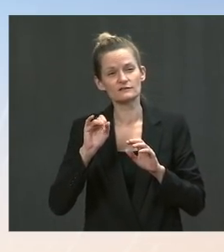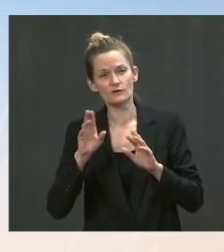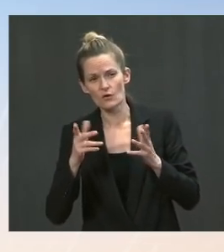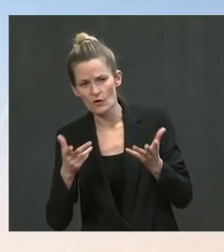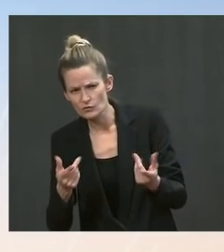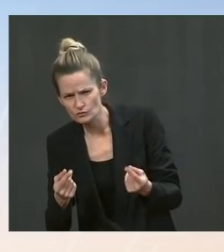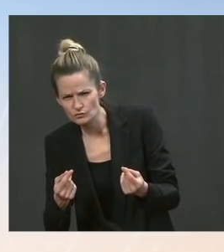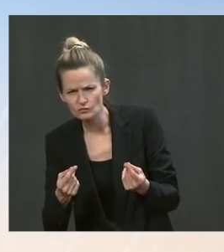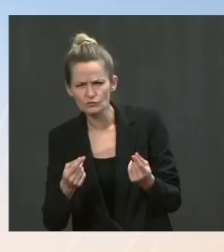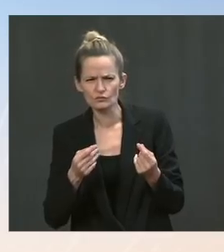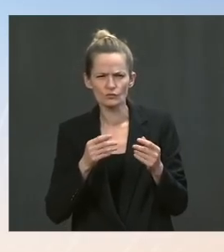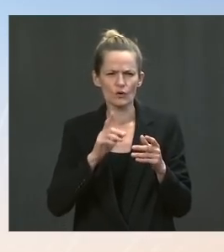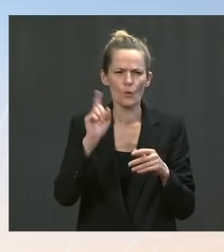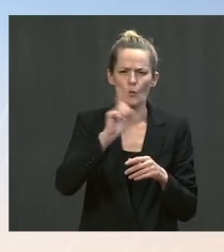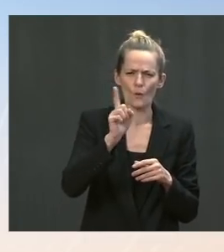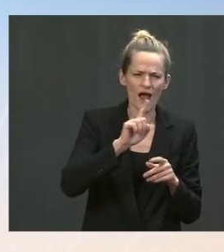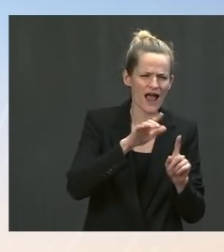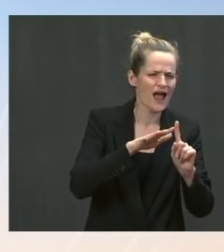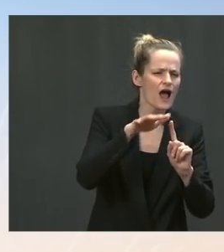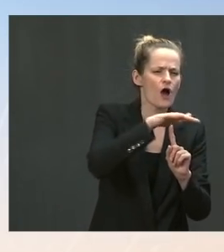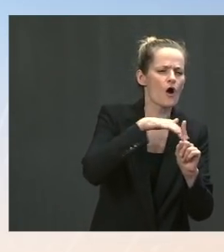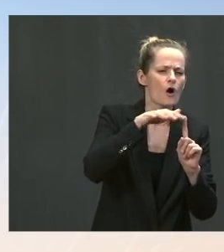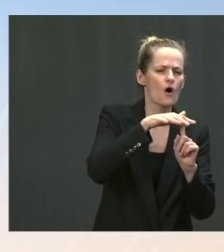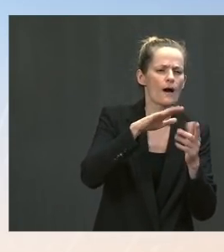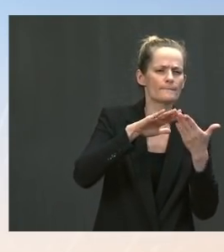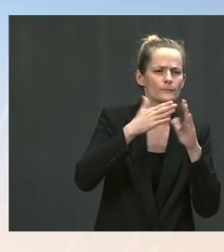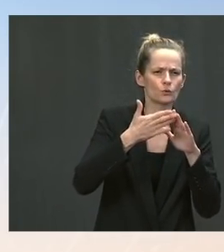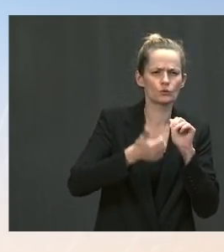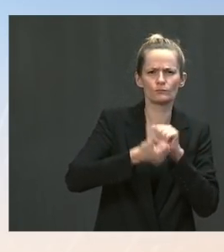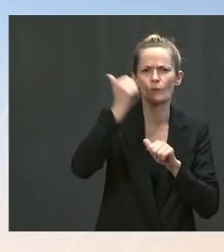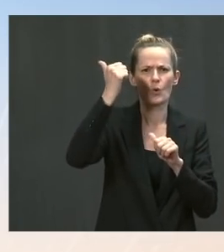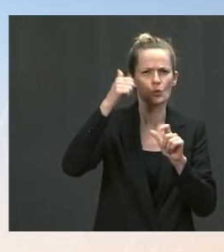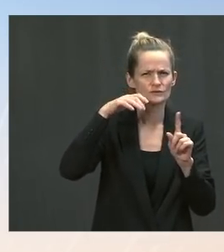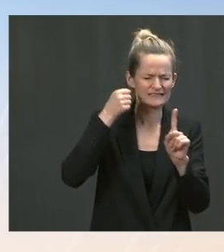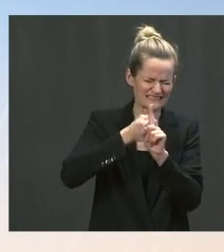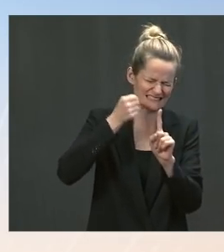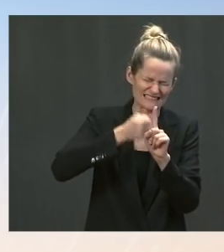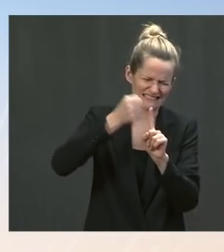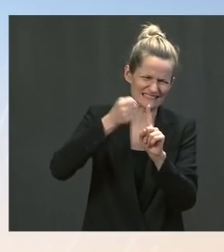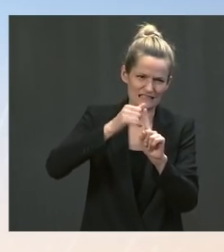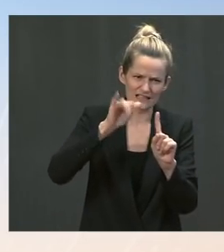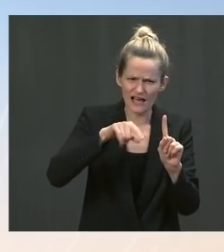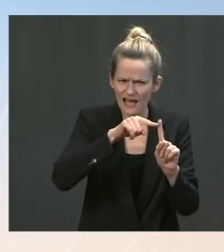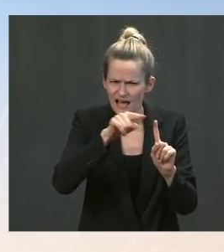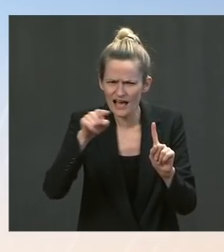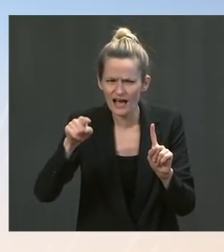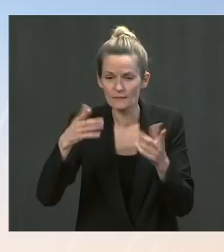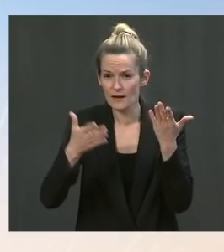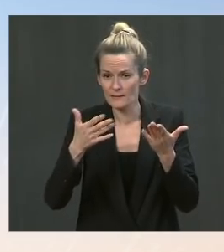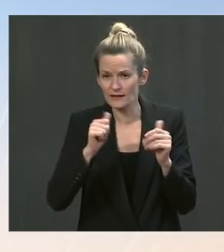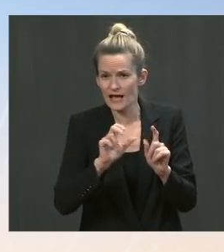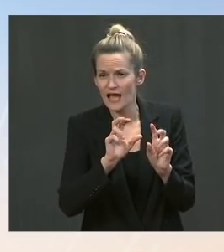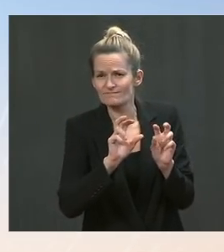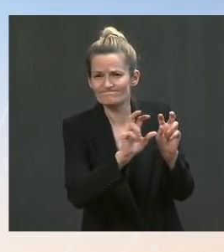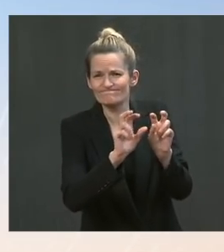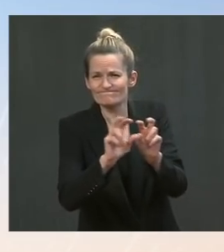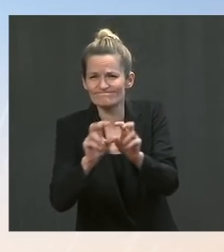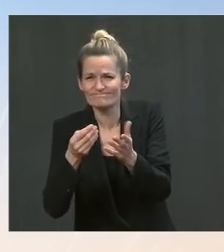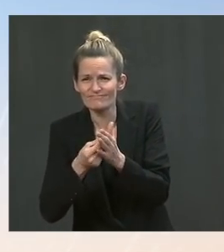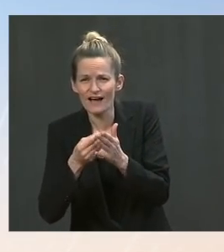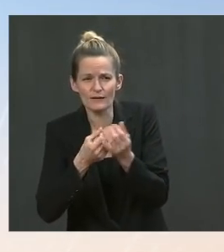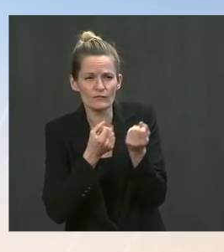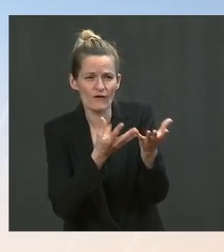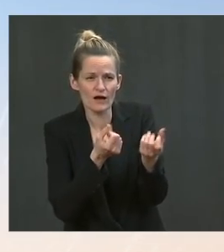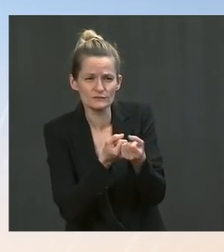short-term extension. Understand there's going to be work happening in courts, but we certainly support and